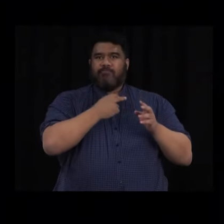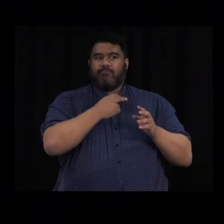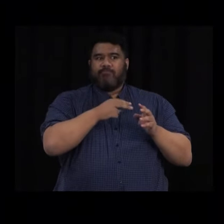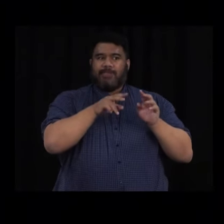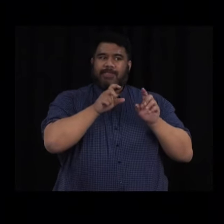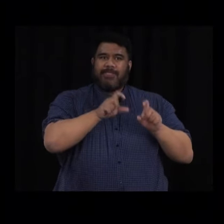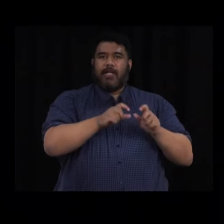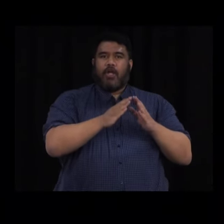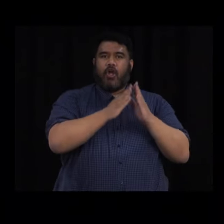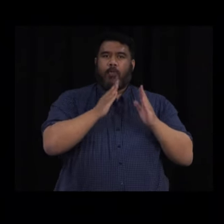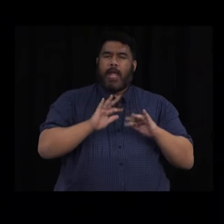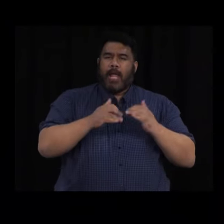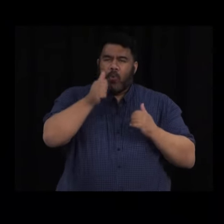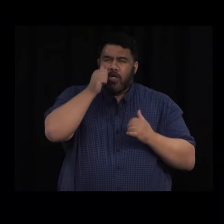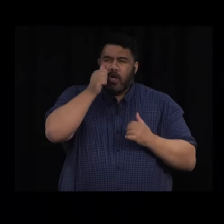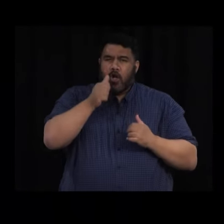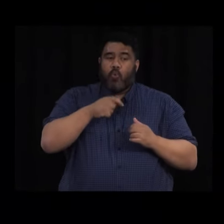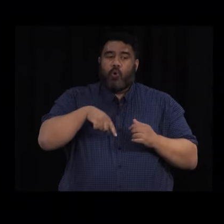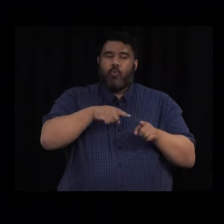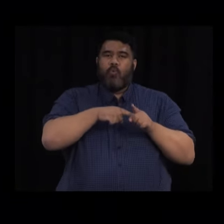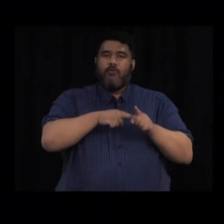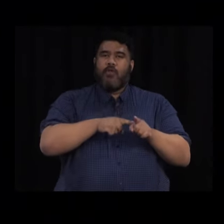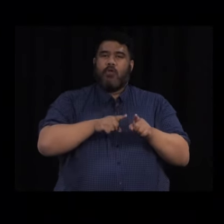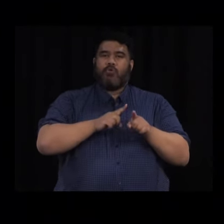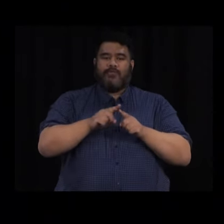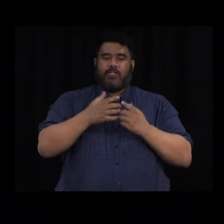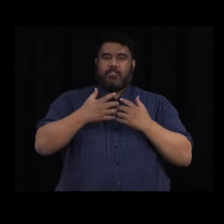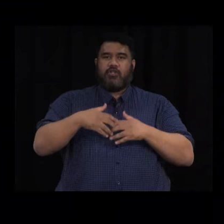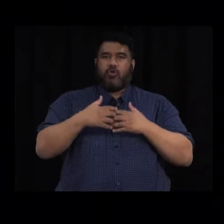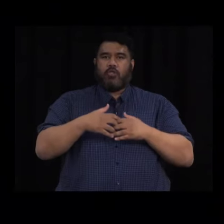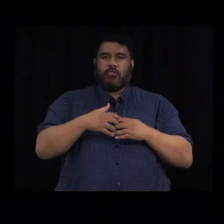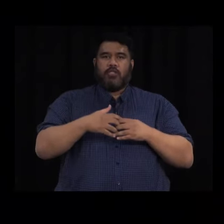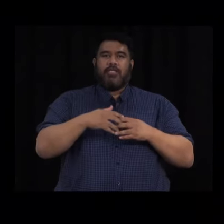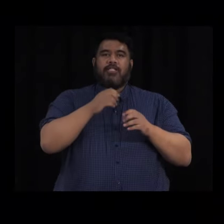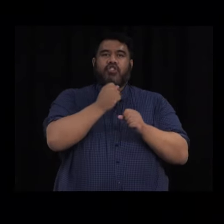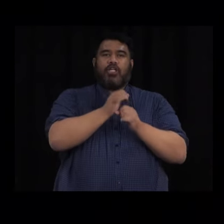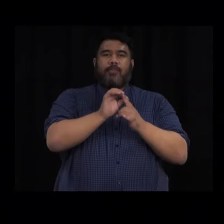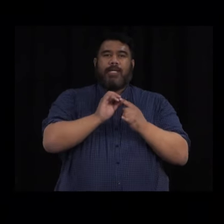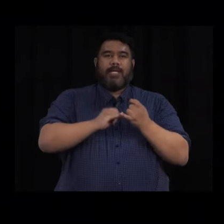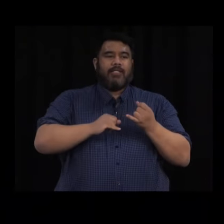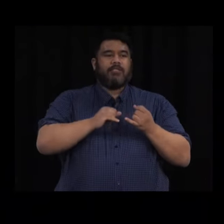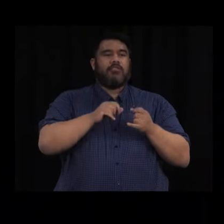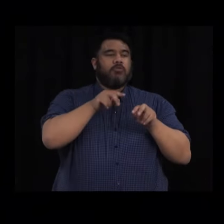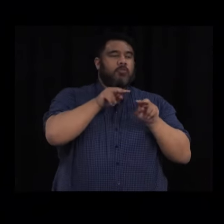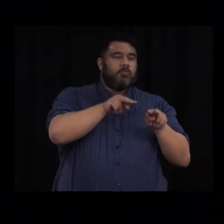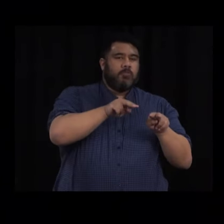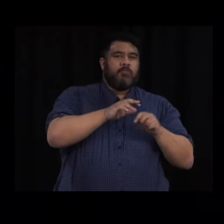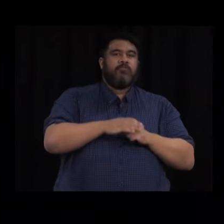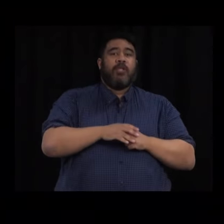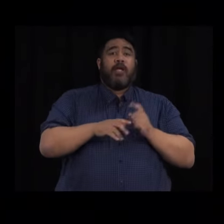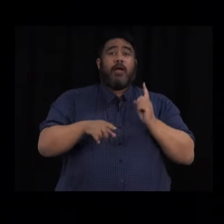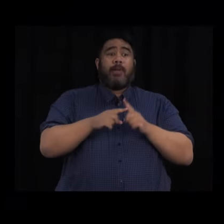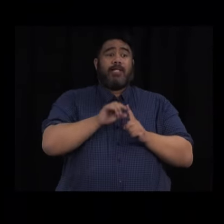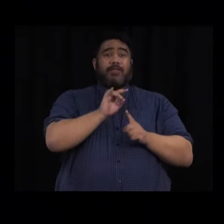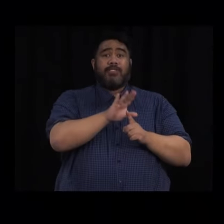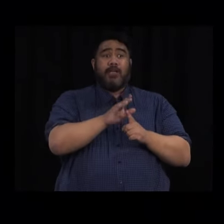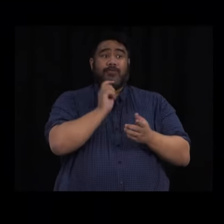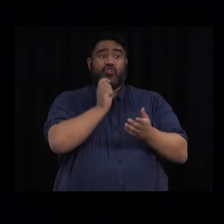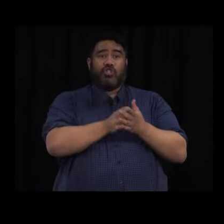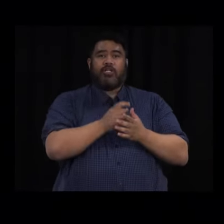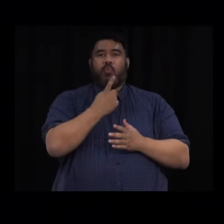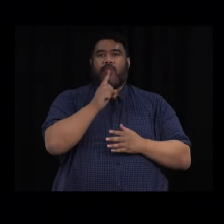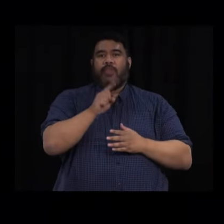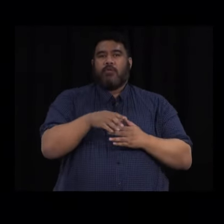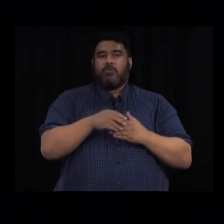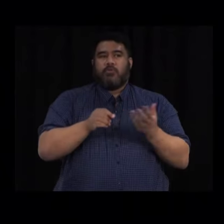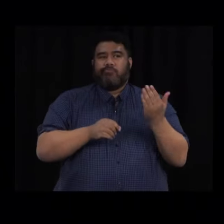phone calls to verify compliance will be made. Participants will be charged $1,000 to cover basic costs like transport